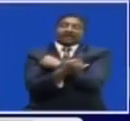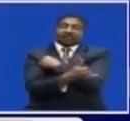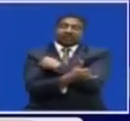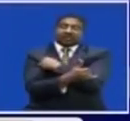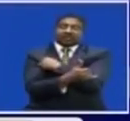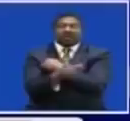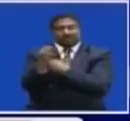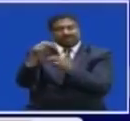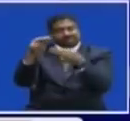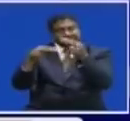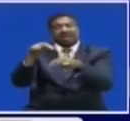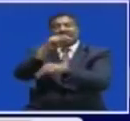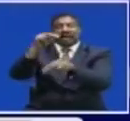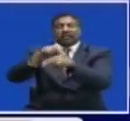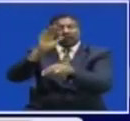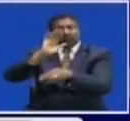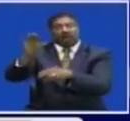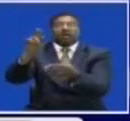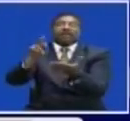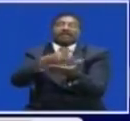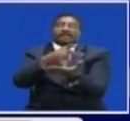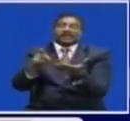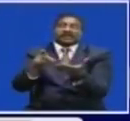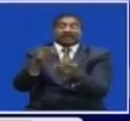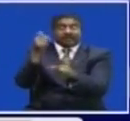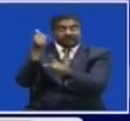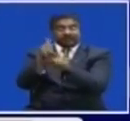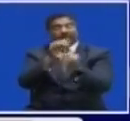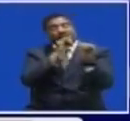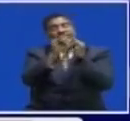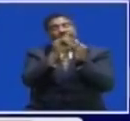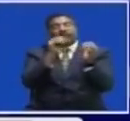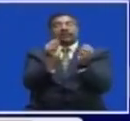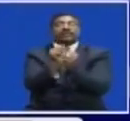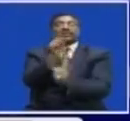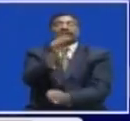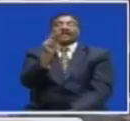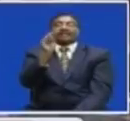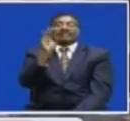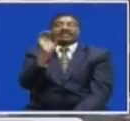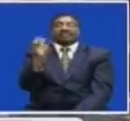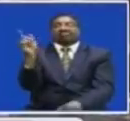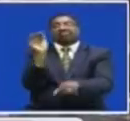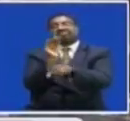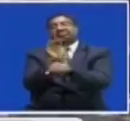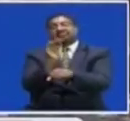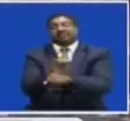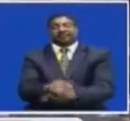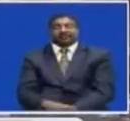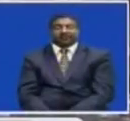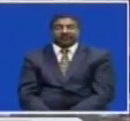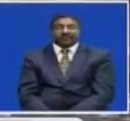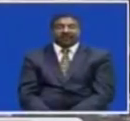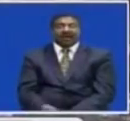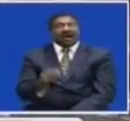parties A national character He was speaking in an interview With ZNBC News In Lusaka today We should not talk